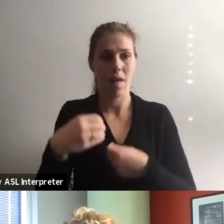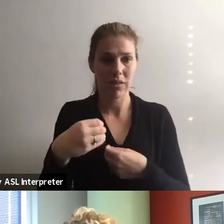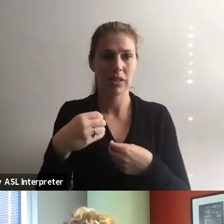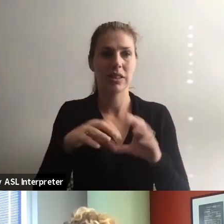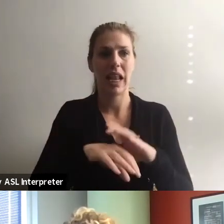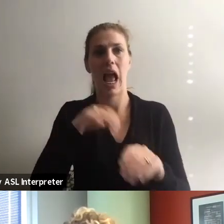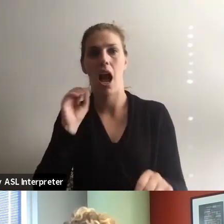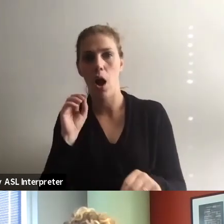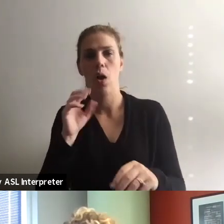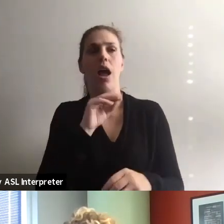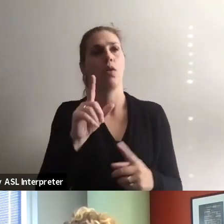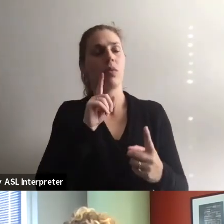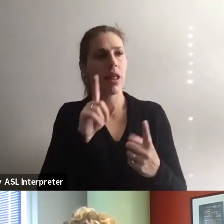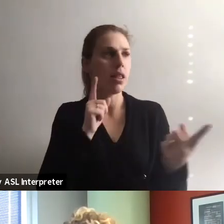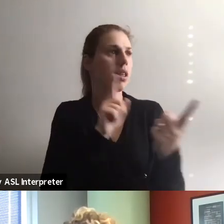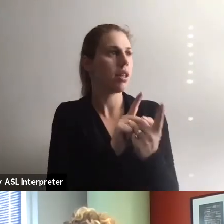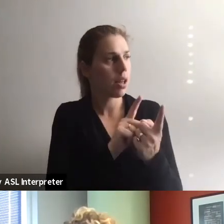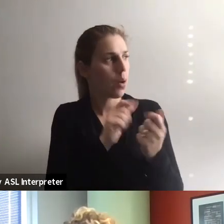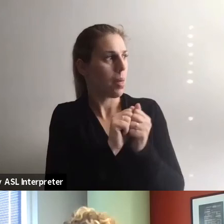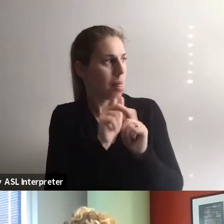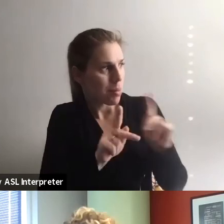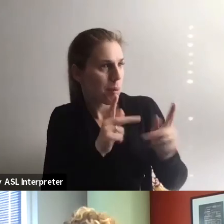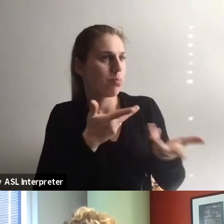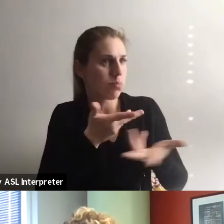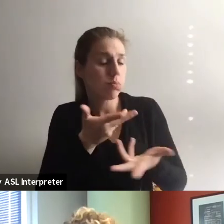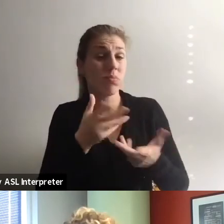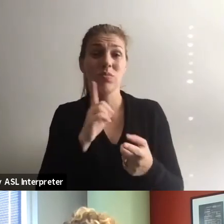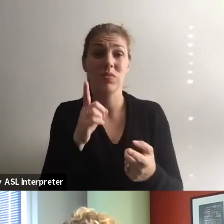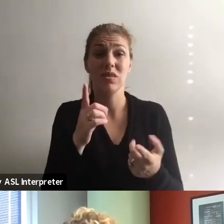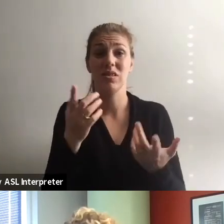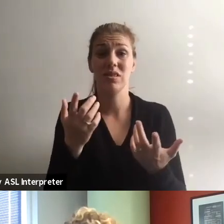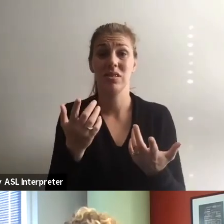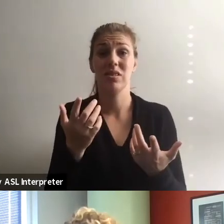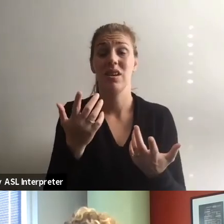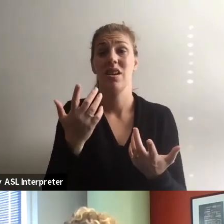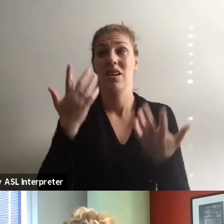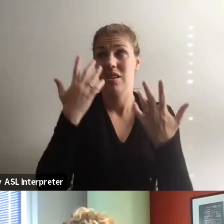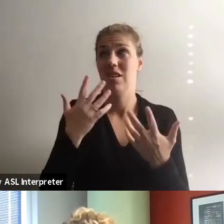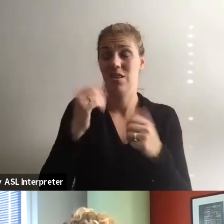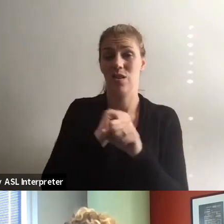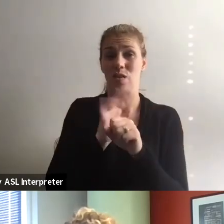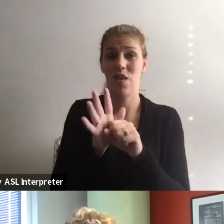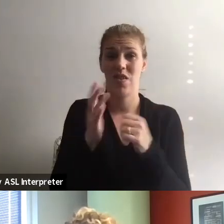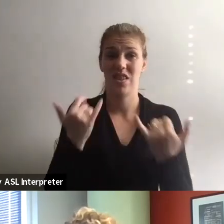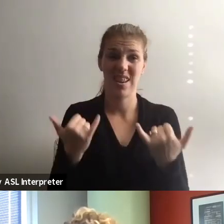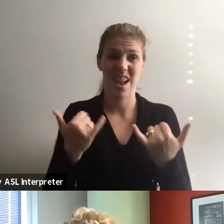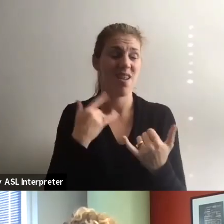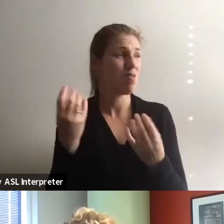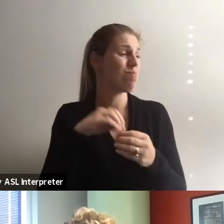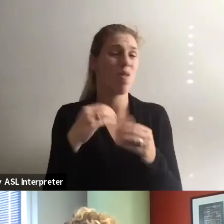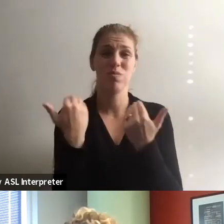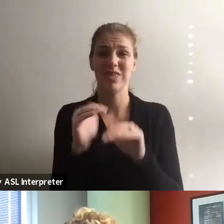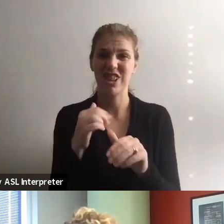uh, walking along with people. Um, unfortunately we have the pandemic going, so it's, it's a little difficult